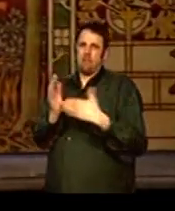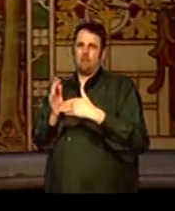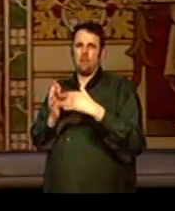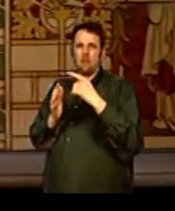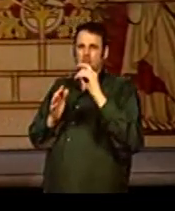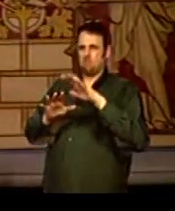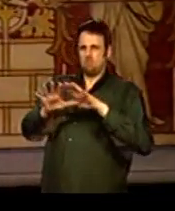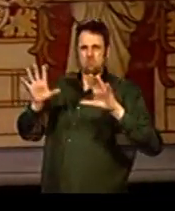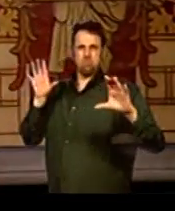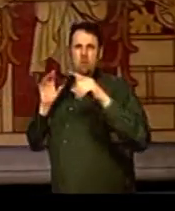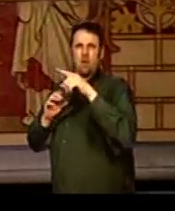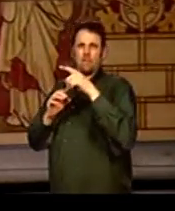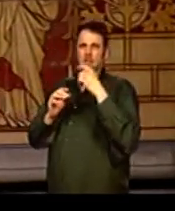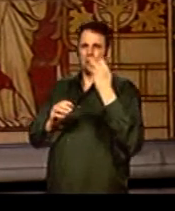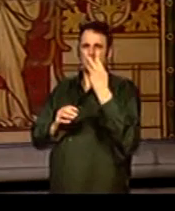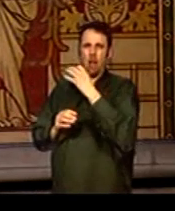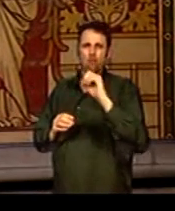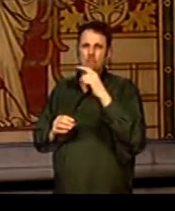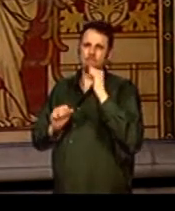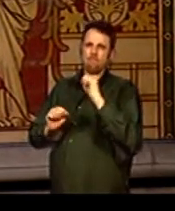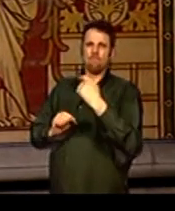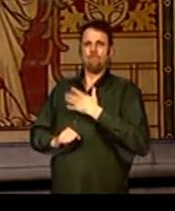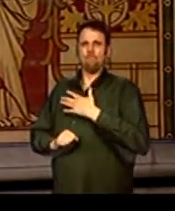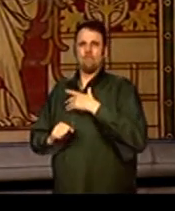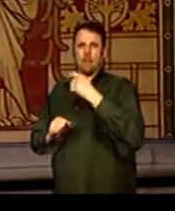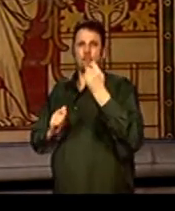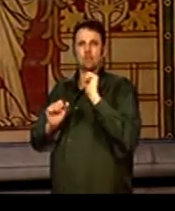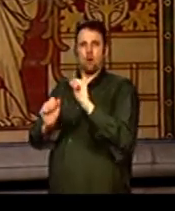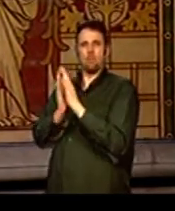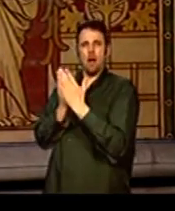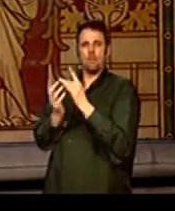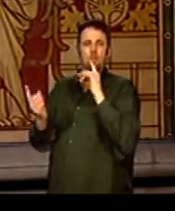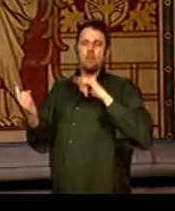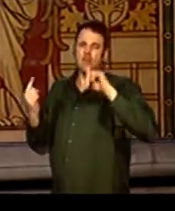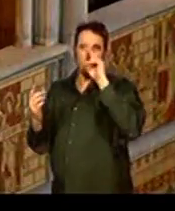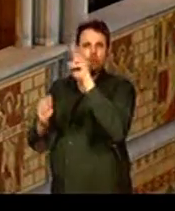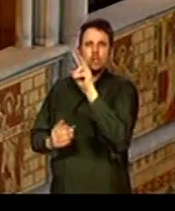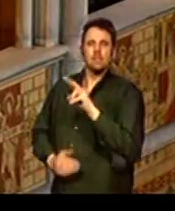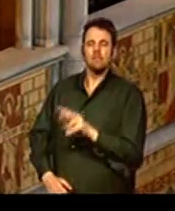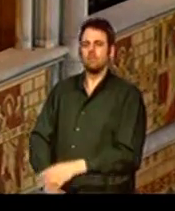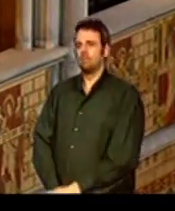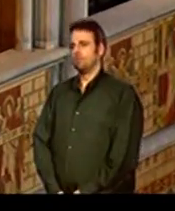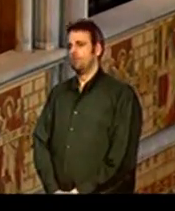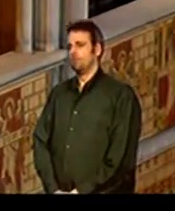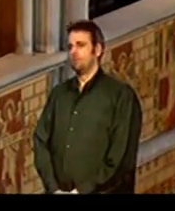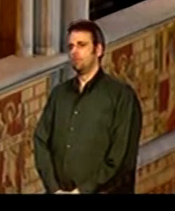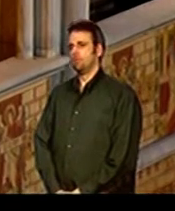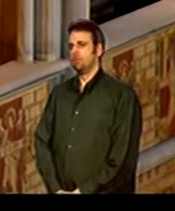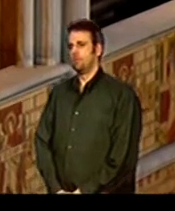taste. This is truly the Victorian Bible of the illiterate. . . . . .